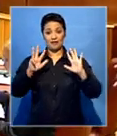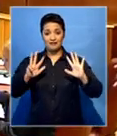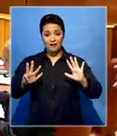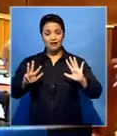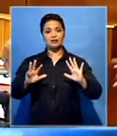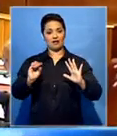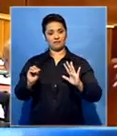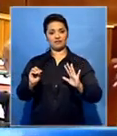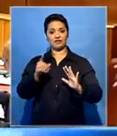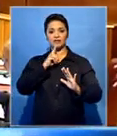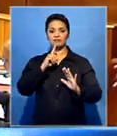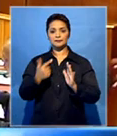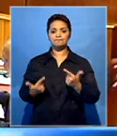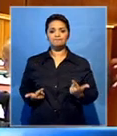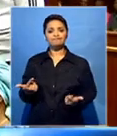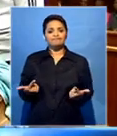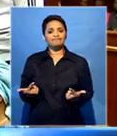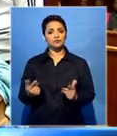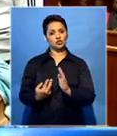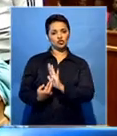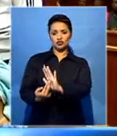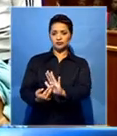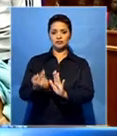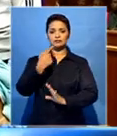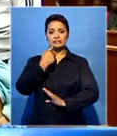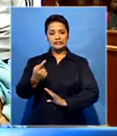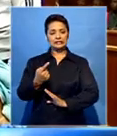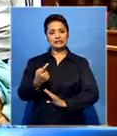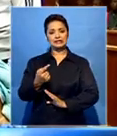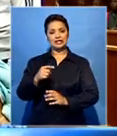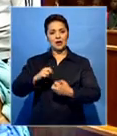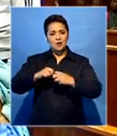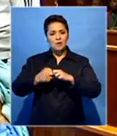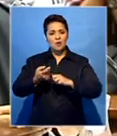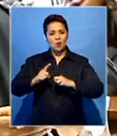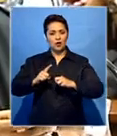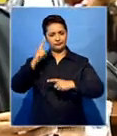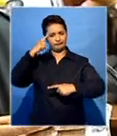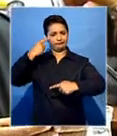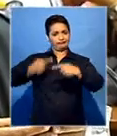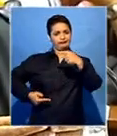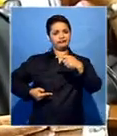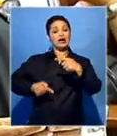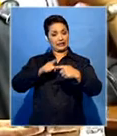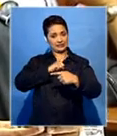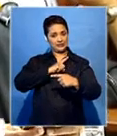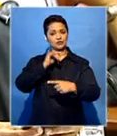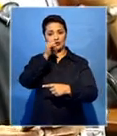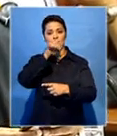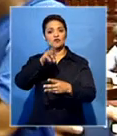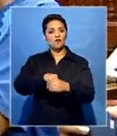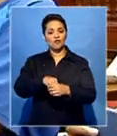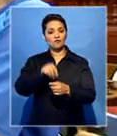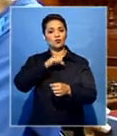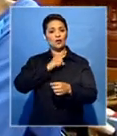Nullifying the defence's claim that Nchongwana suffered from a delusional disorder when he committed the crimes. The random